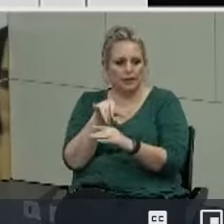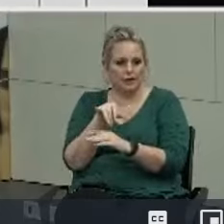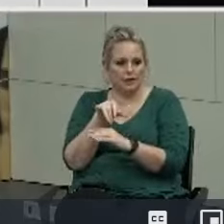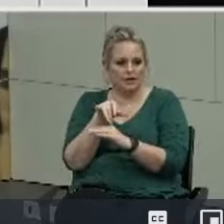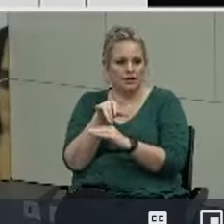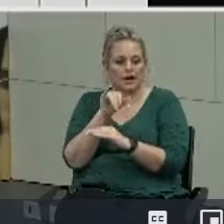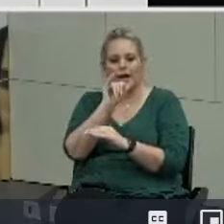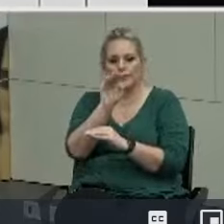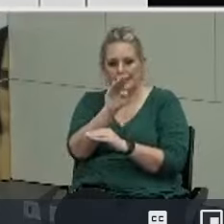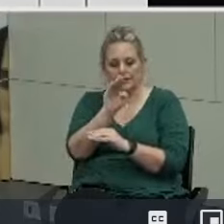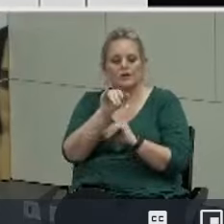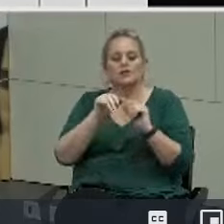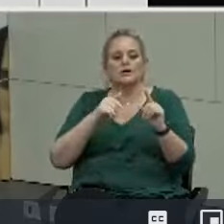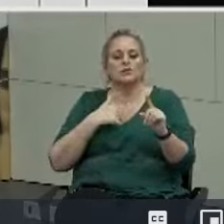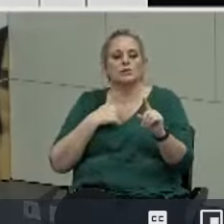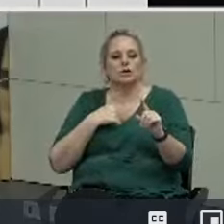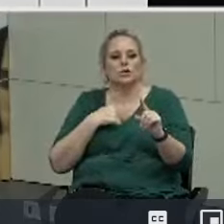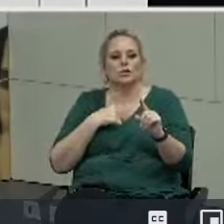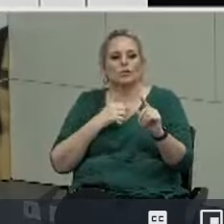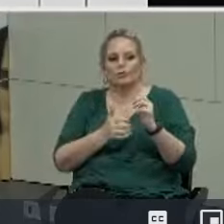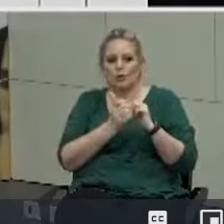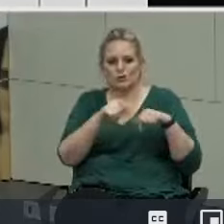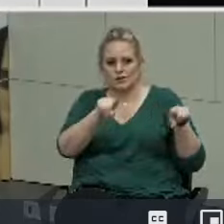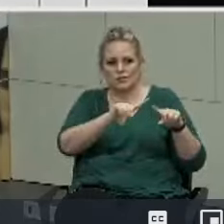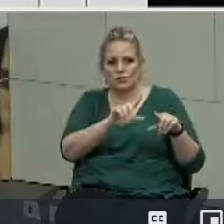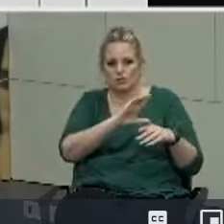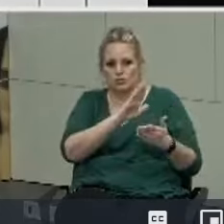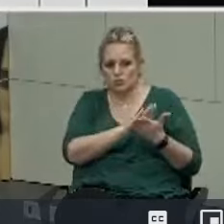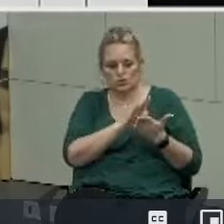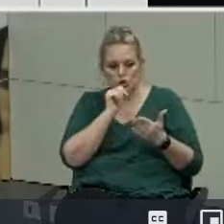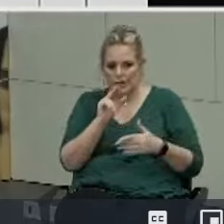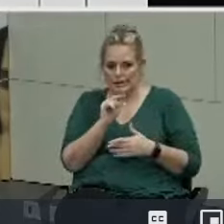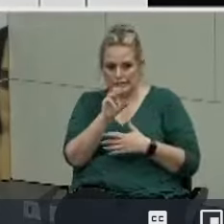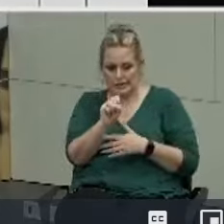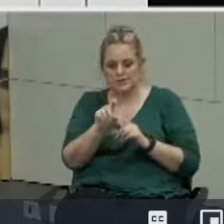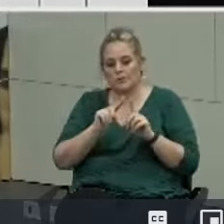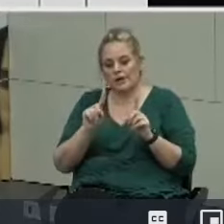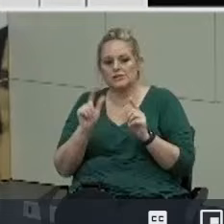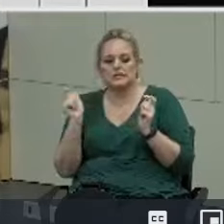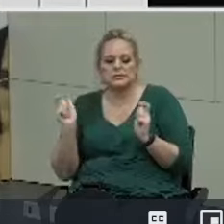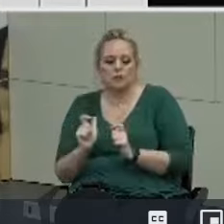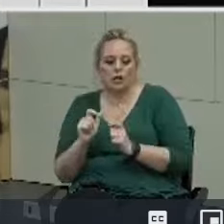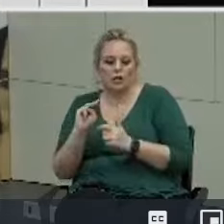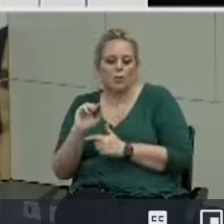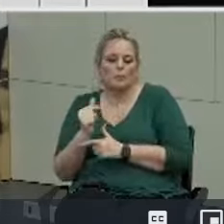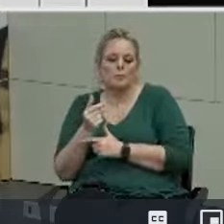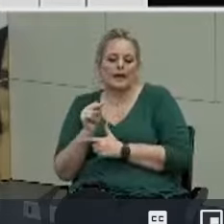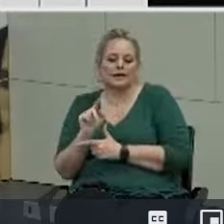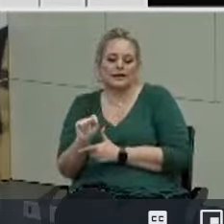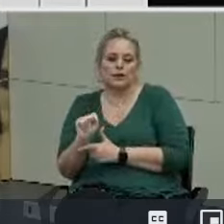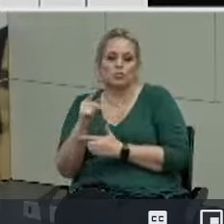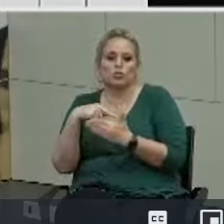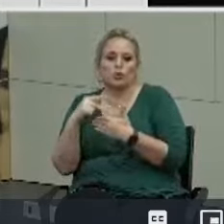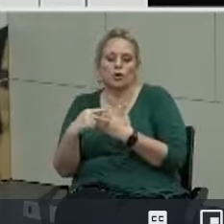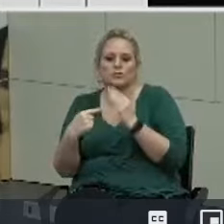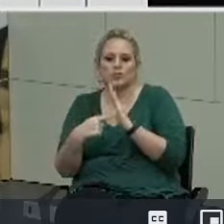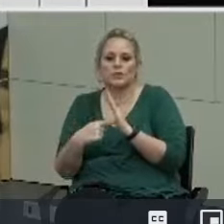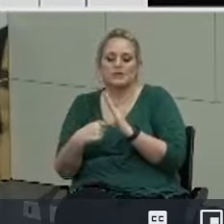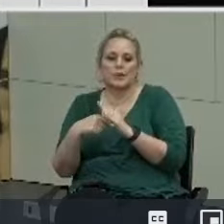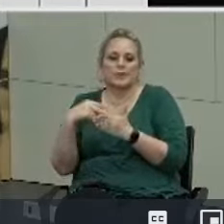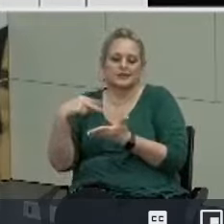most of those schools were not nes um but there are smaller magnet programs like dance or guitar